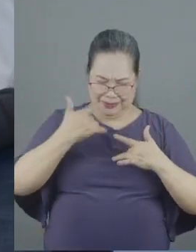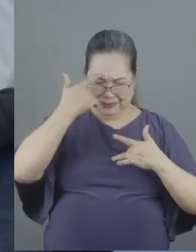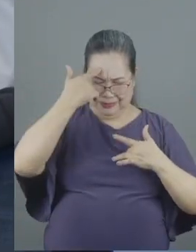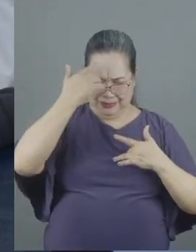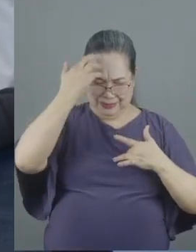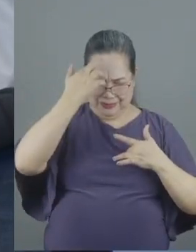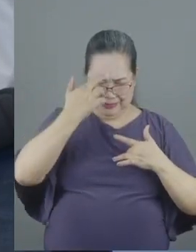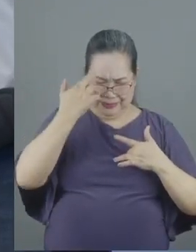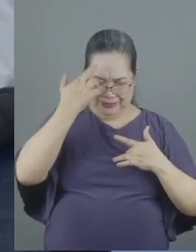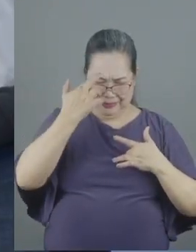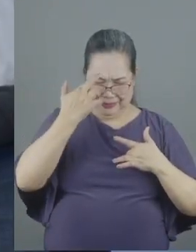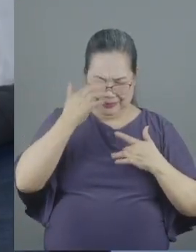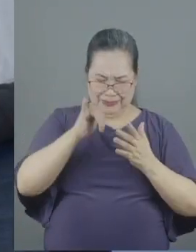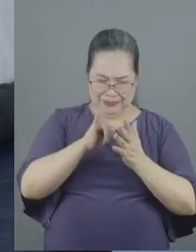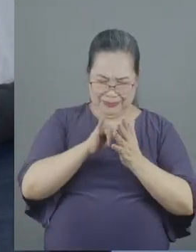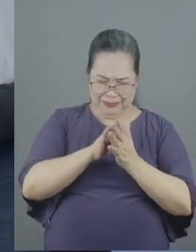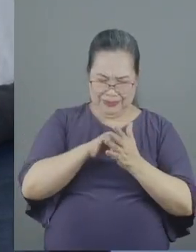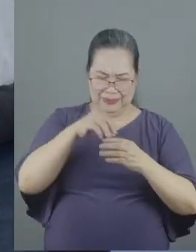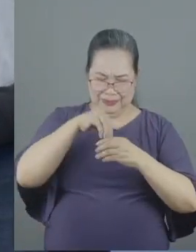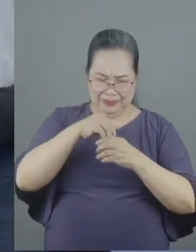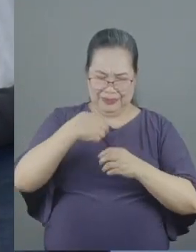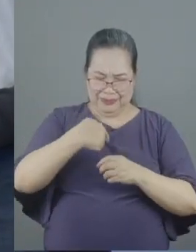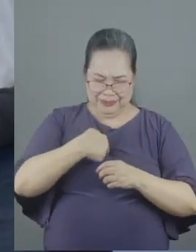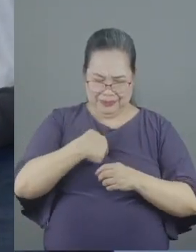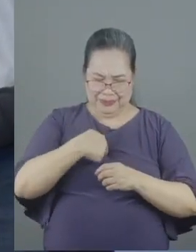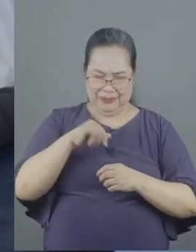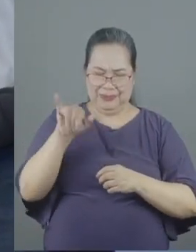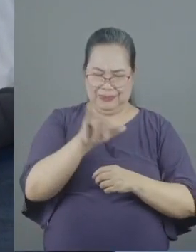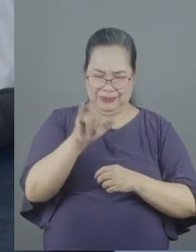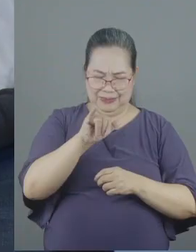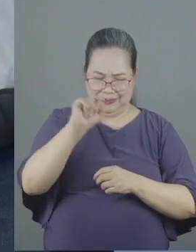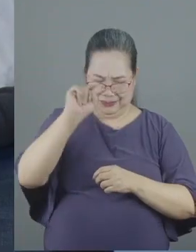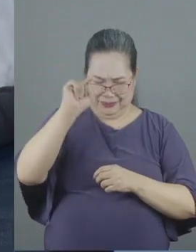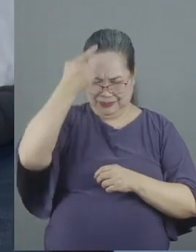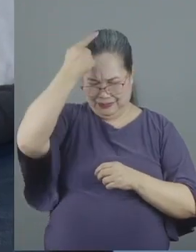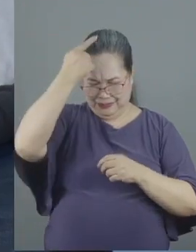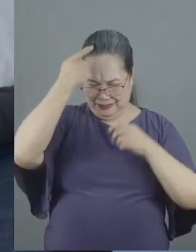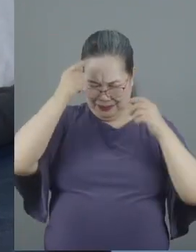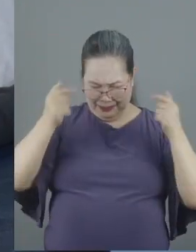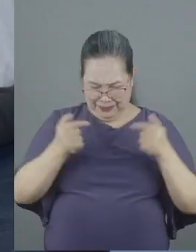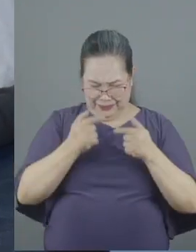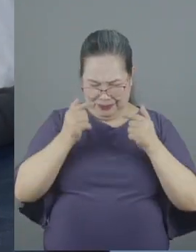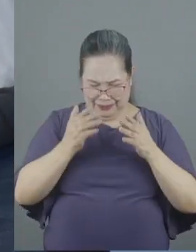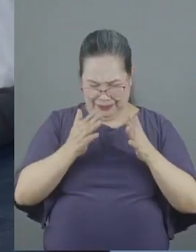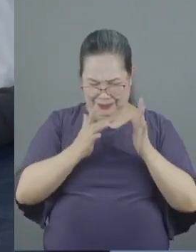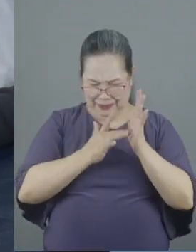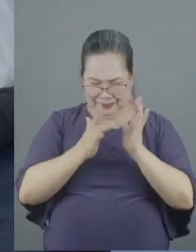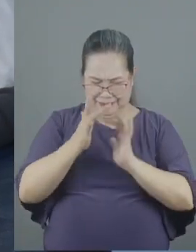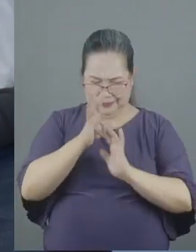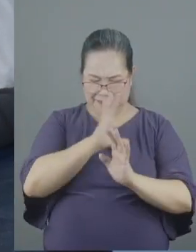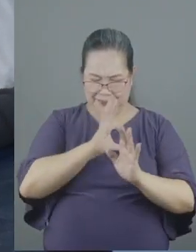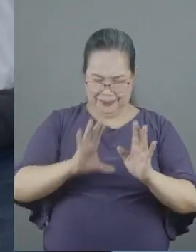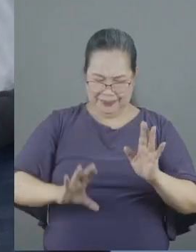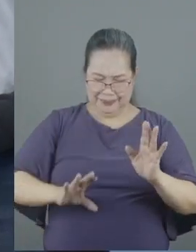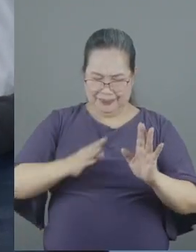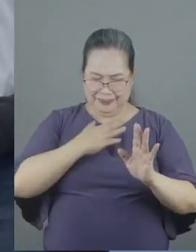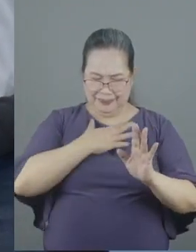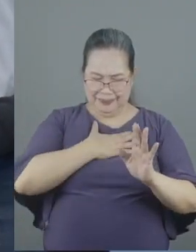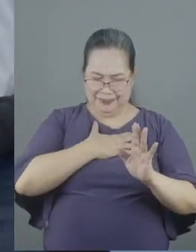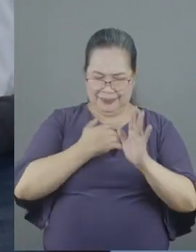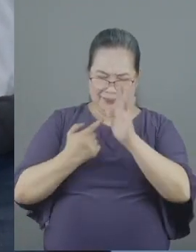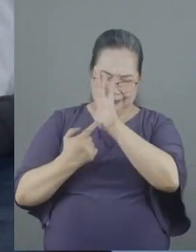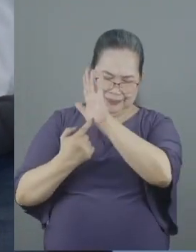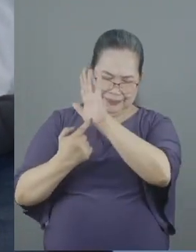that in me as the foremost Jesus Christ might display